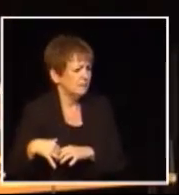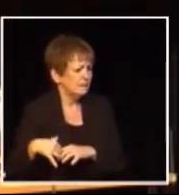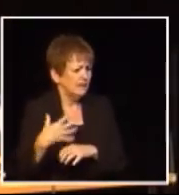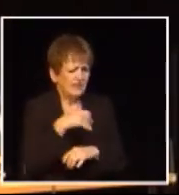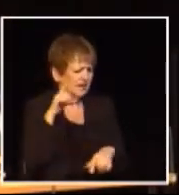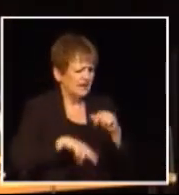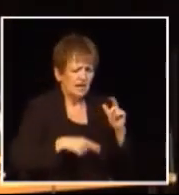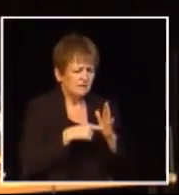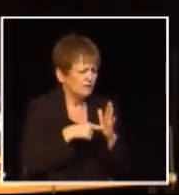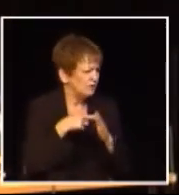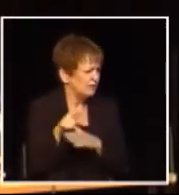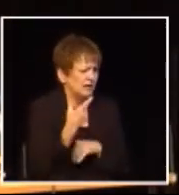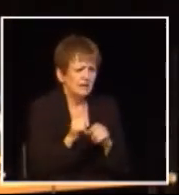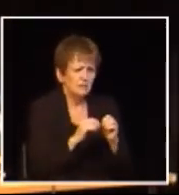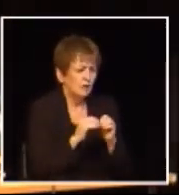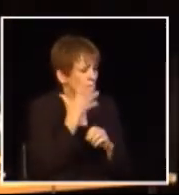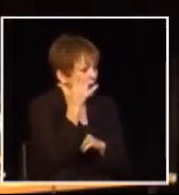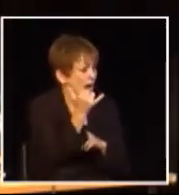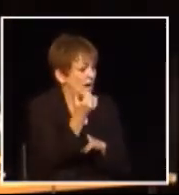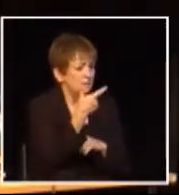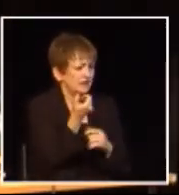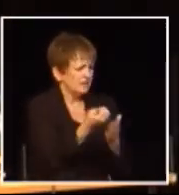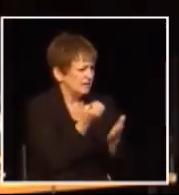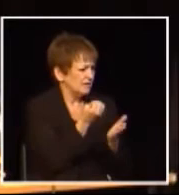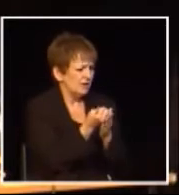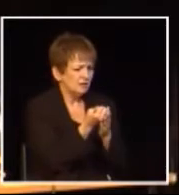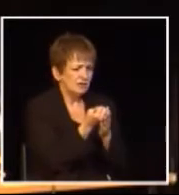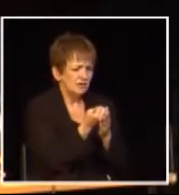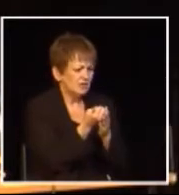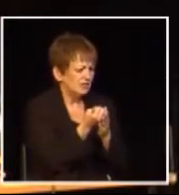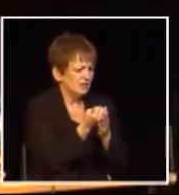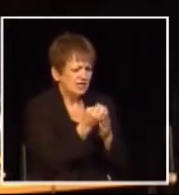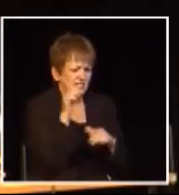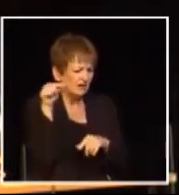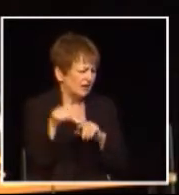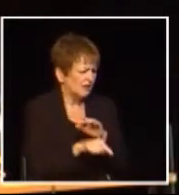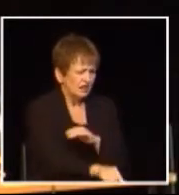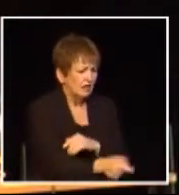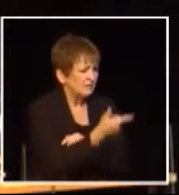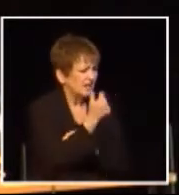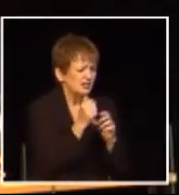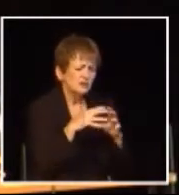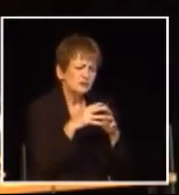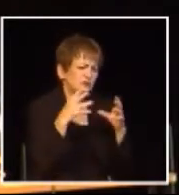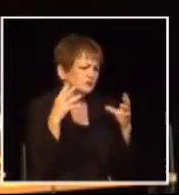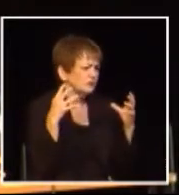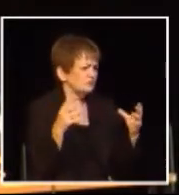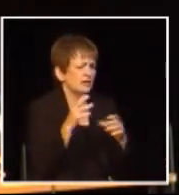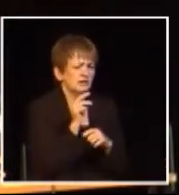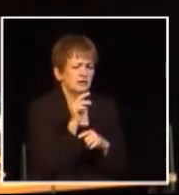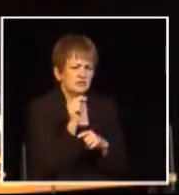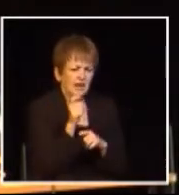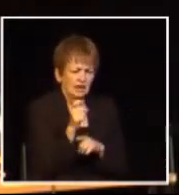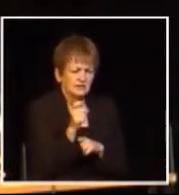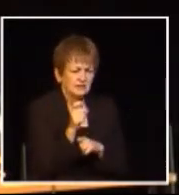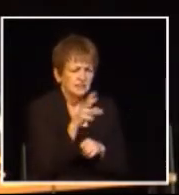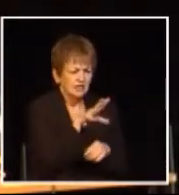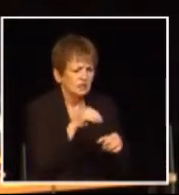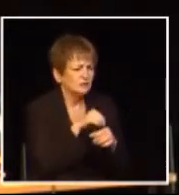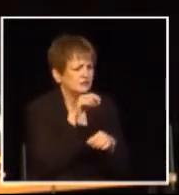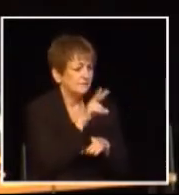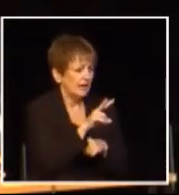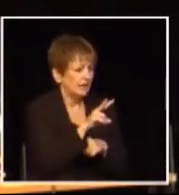France and Germany can't afford to pay it anymore why because the economy has been driven underground by over taxation